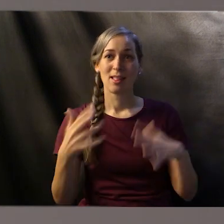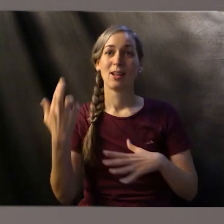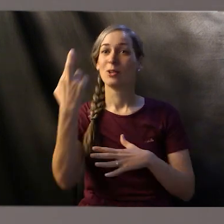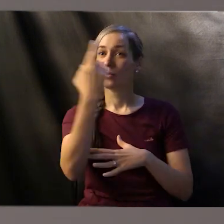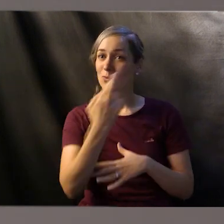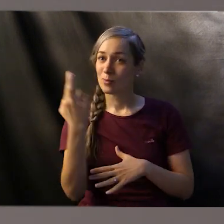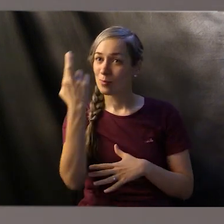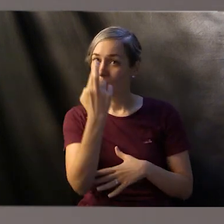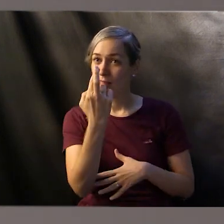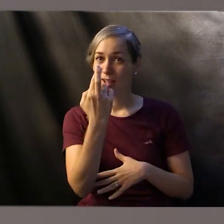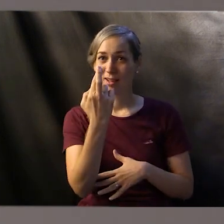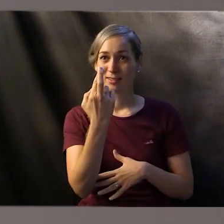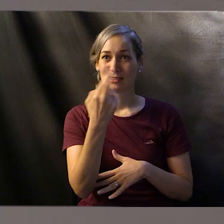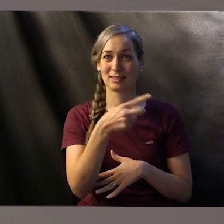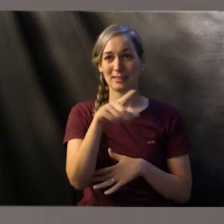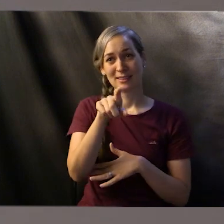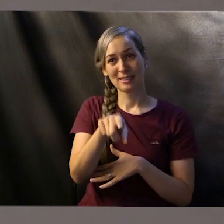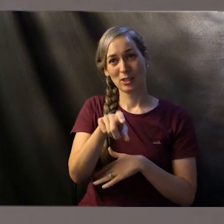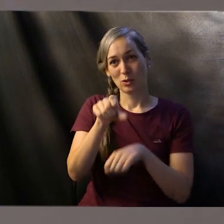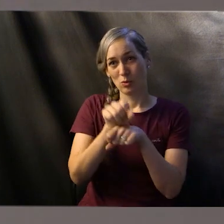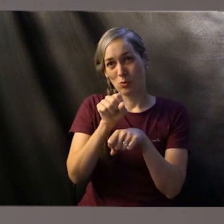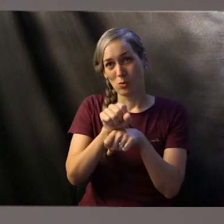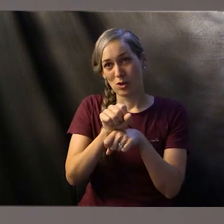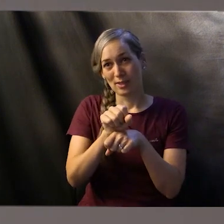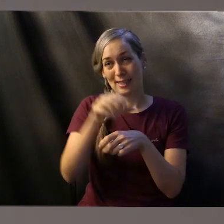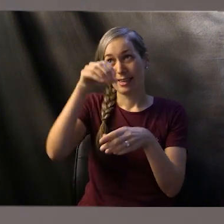he needed to be doing the work in the kingdom.